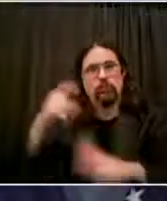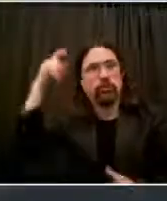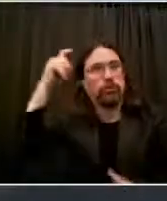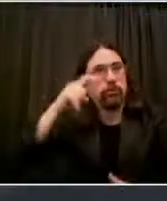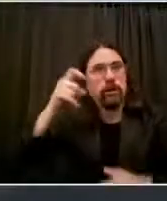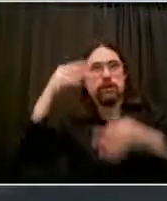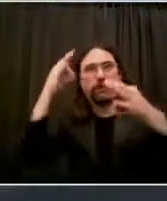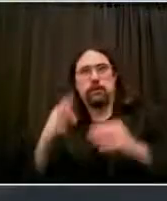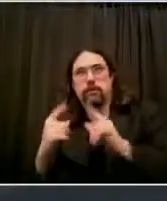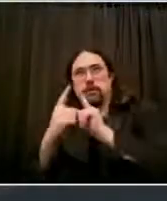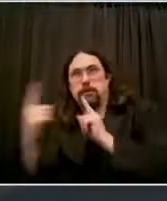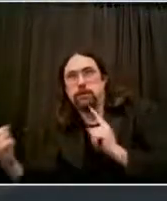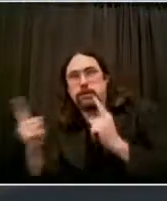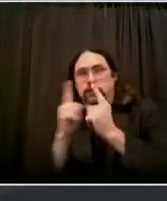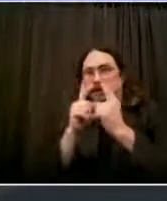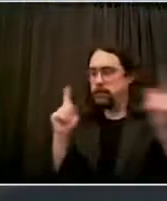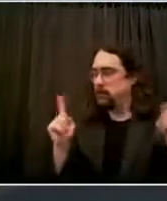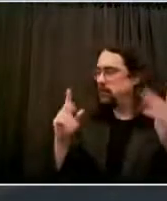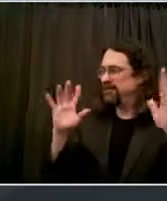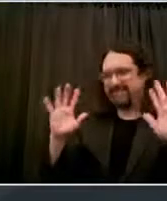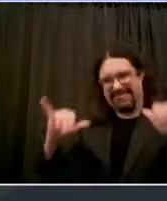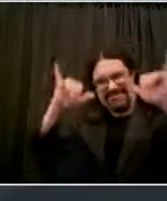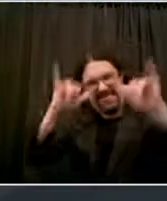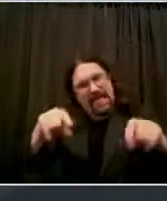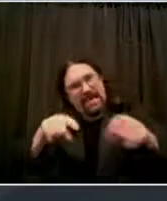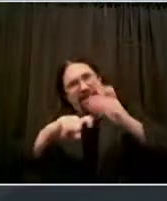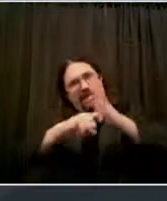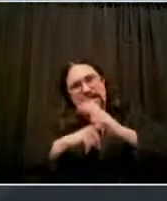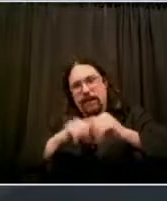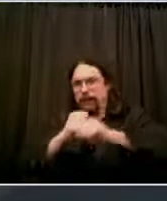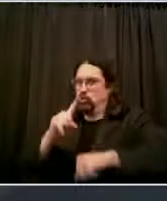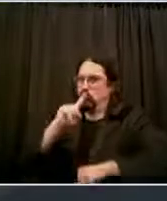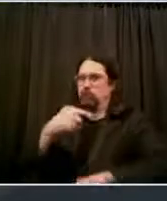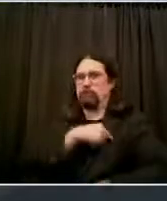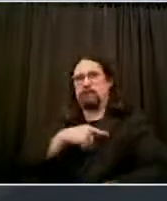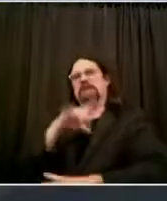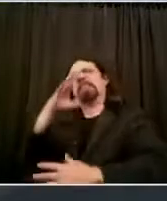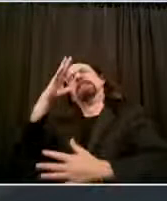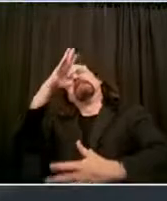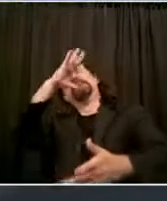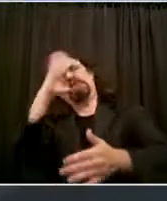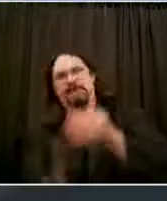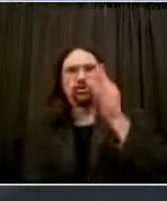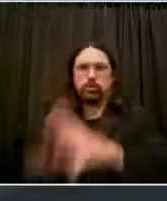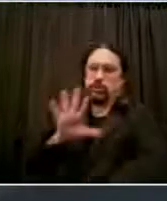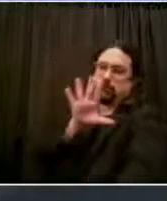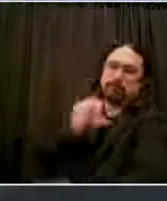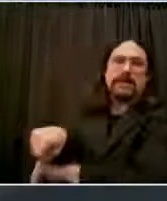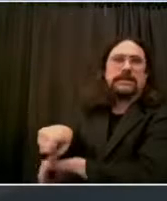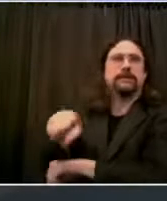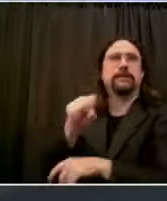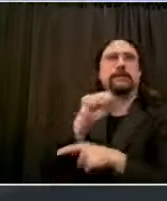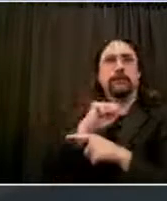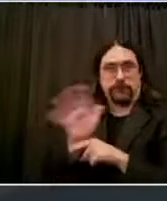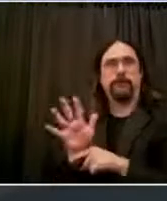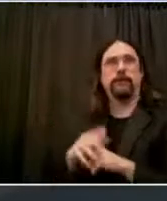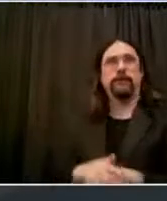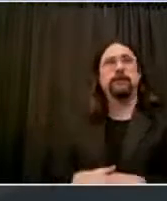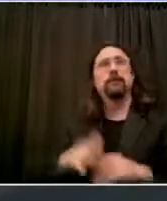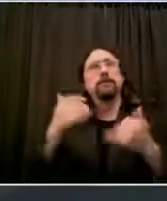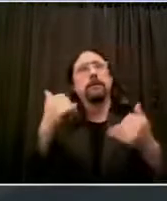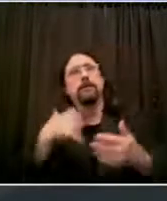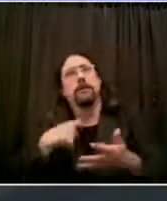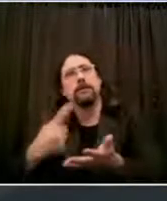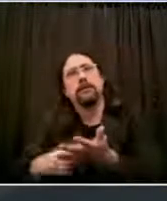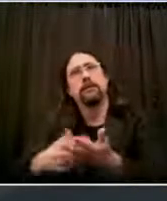the daily number of people admitted to hospitals for suspected COVID-19, that threshold is 200. And today we are well